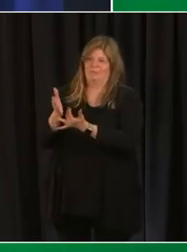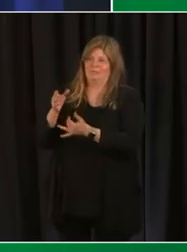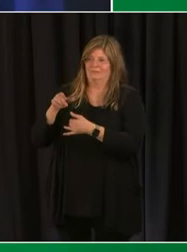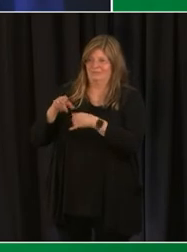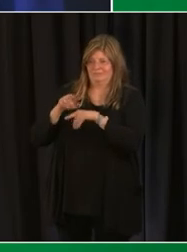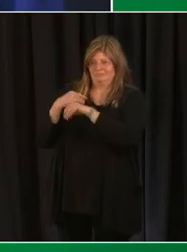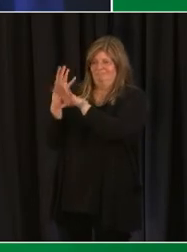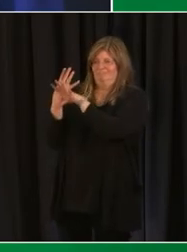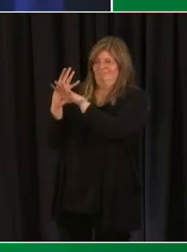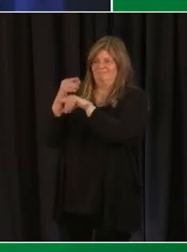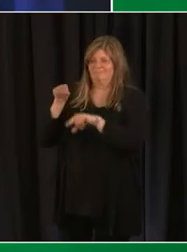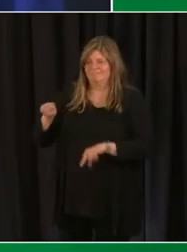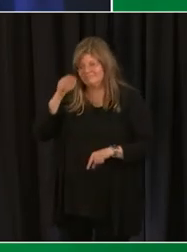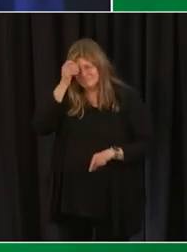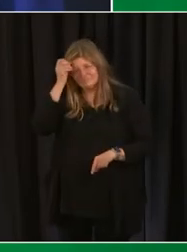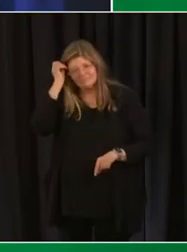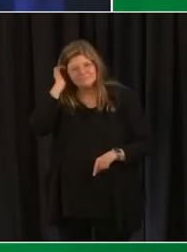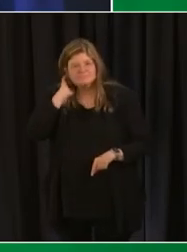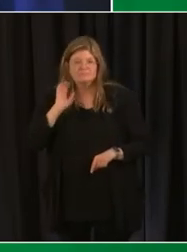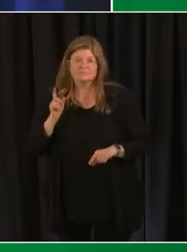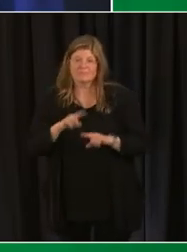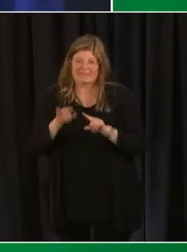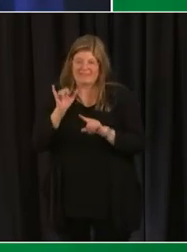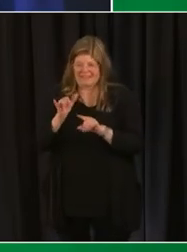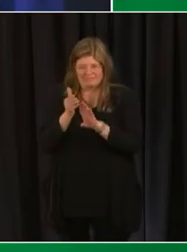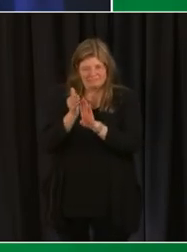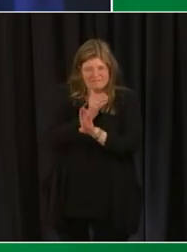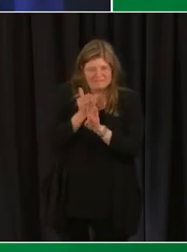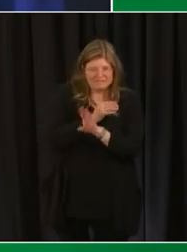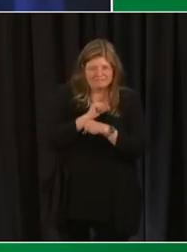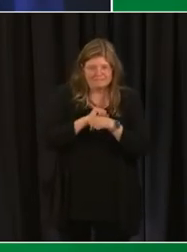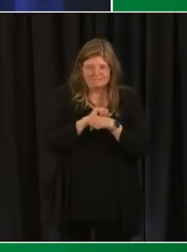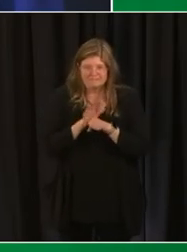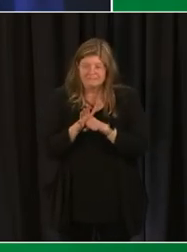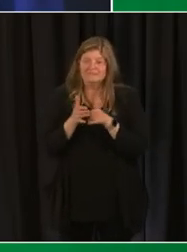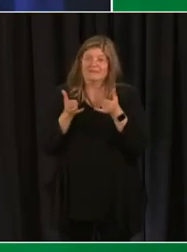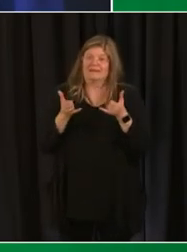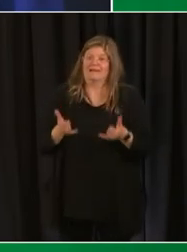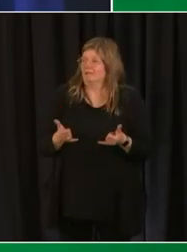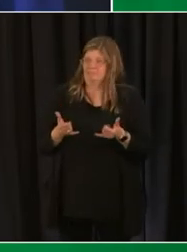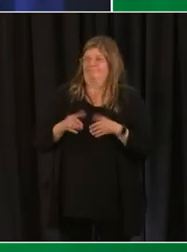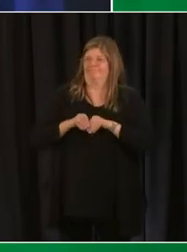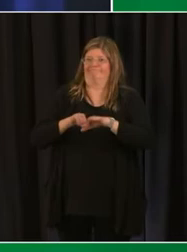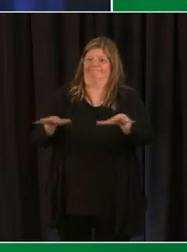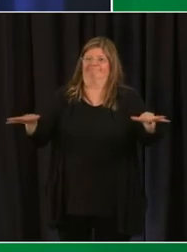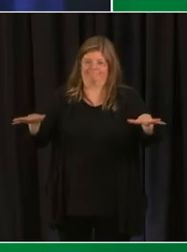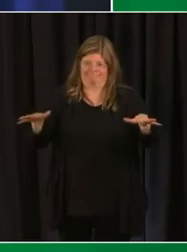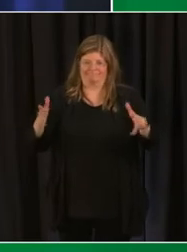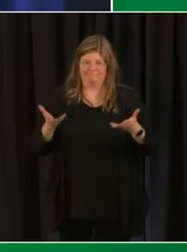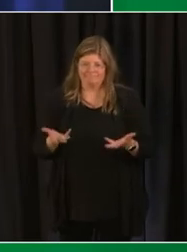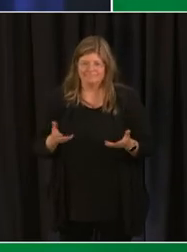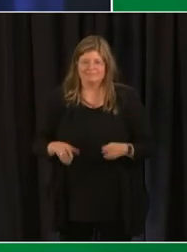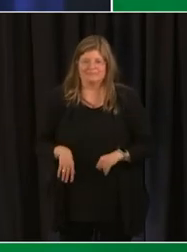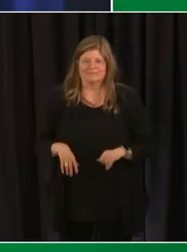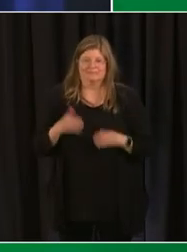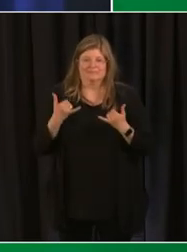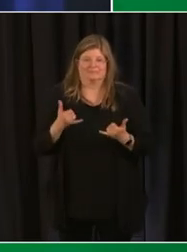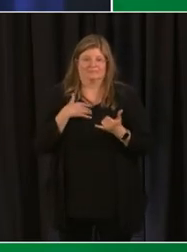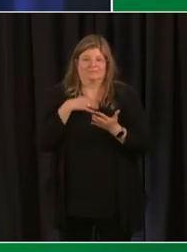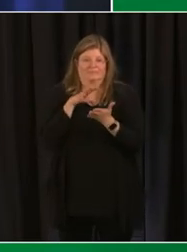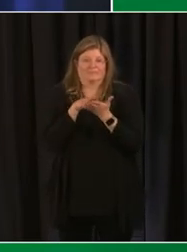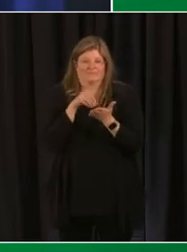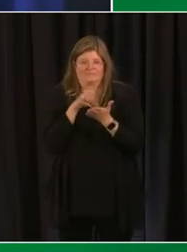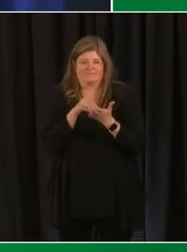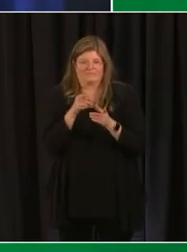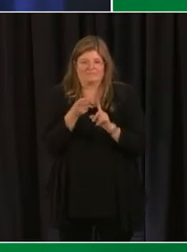without the student actually being in the classroom uh so we want to to learn from those uh gains that students been able to